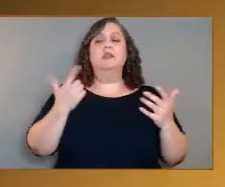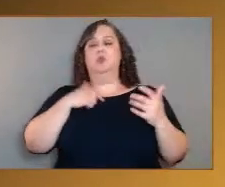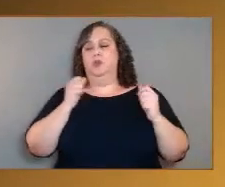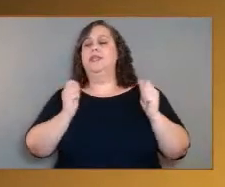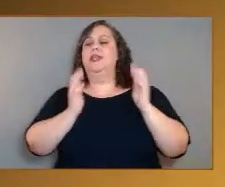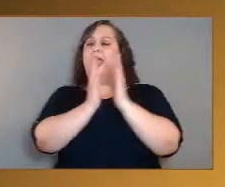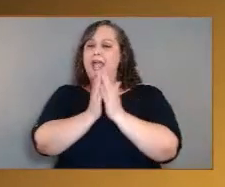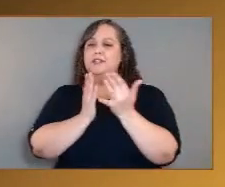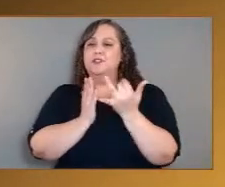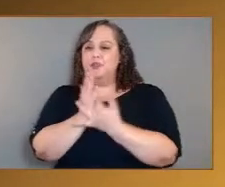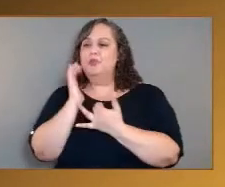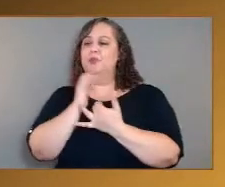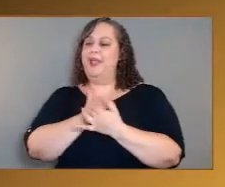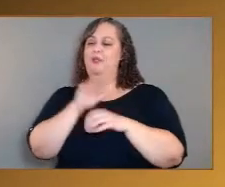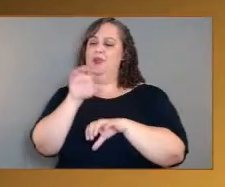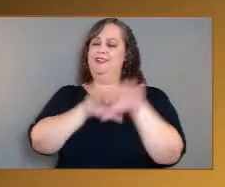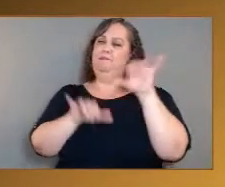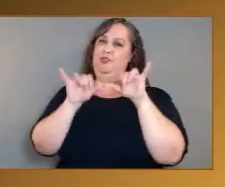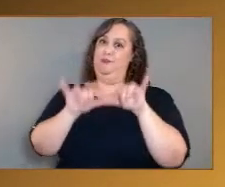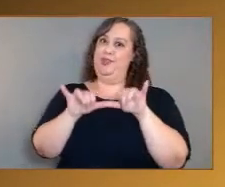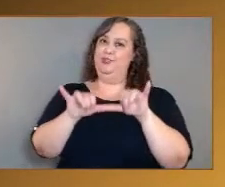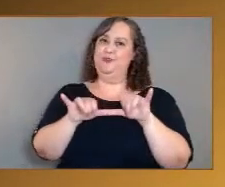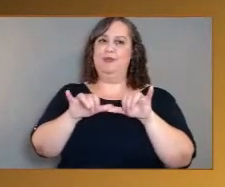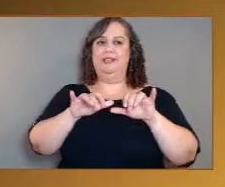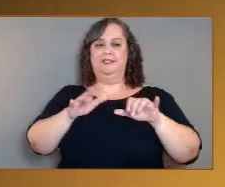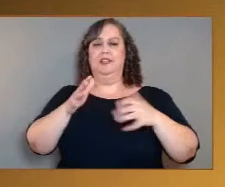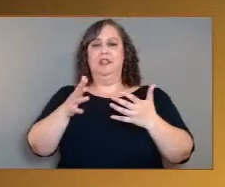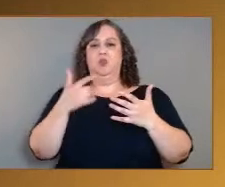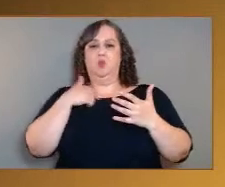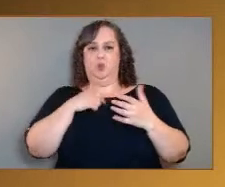measurements that we will make in context with Da Vinci Plus.